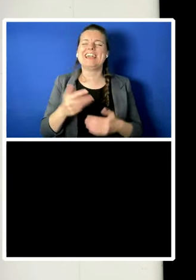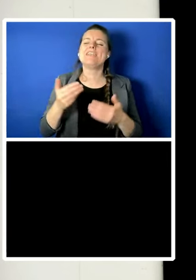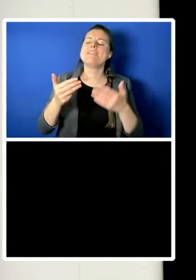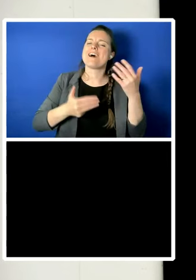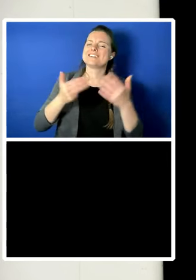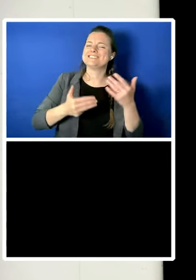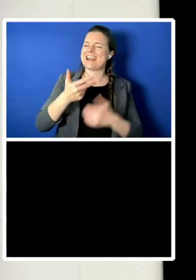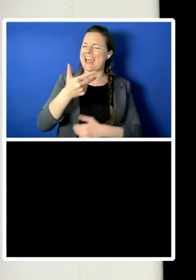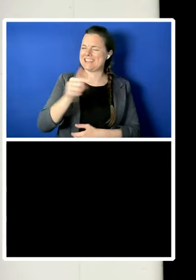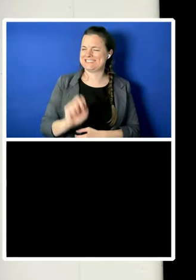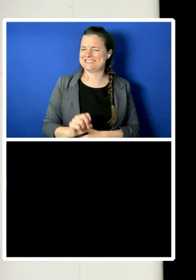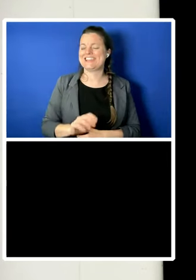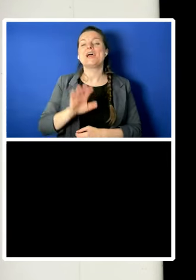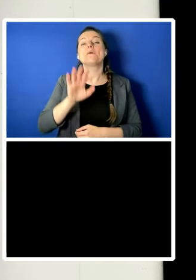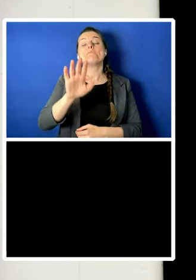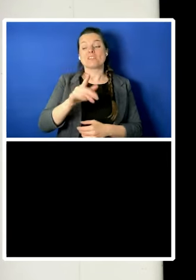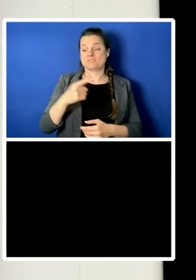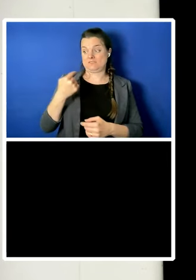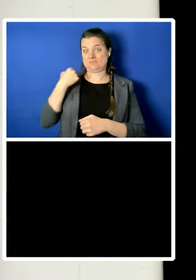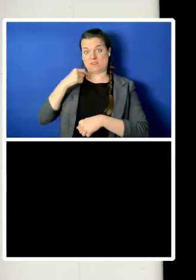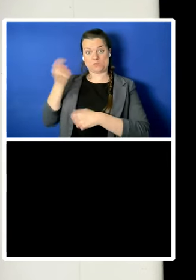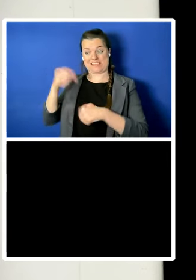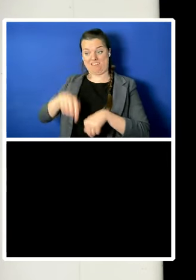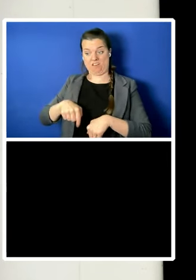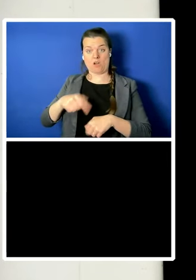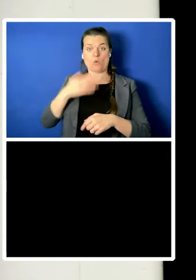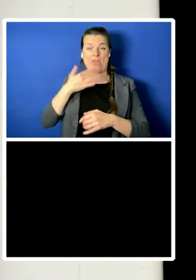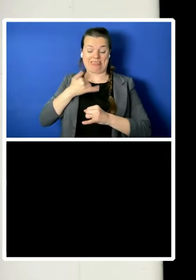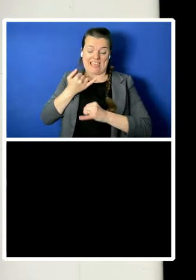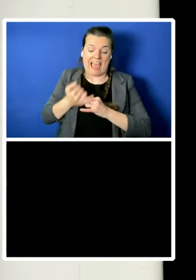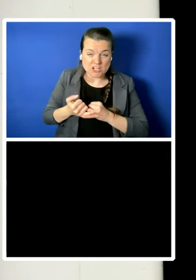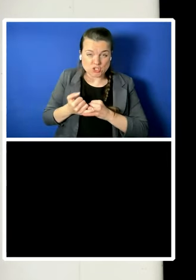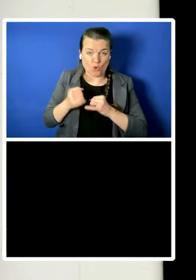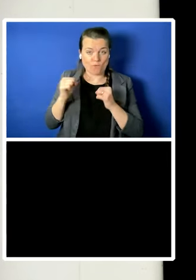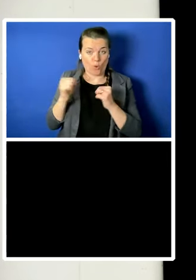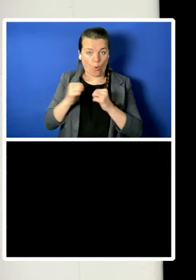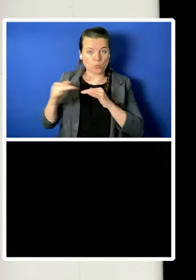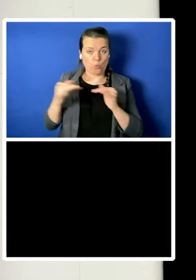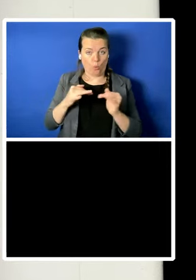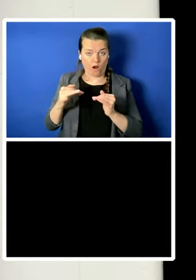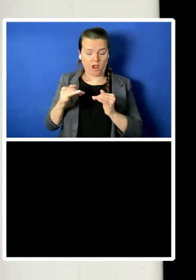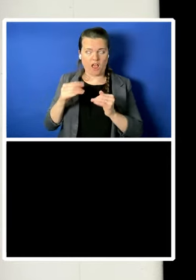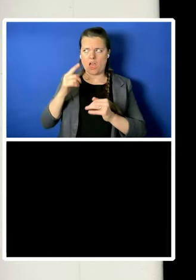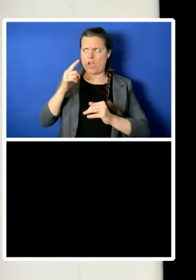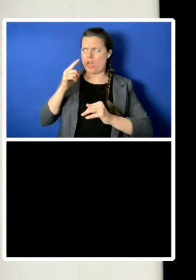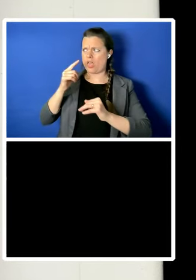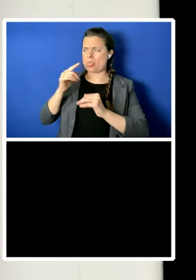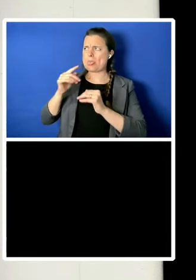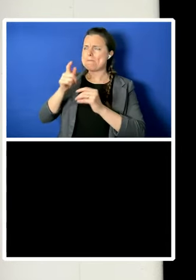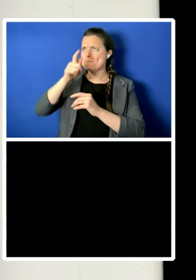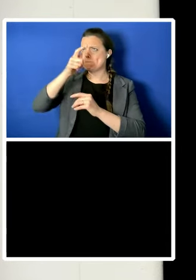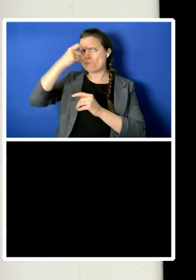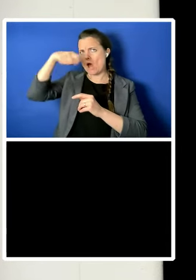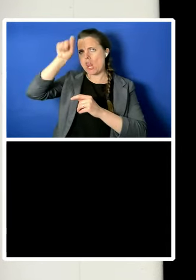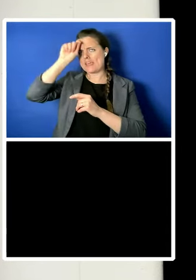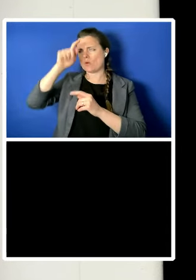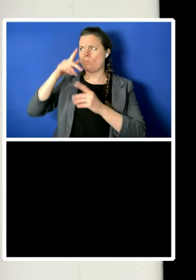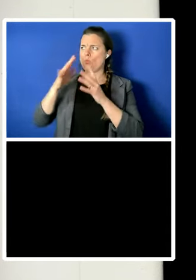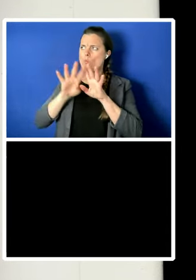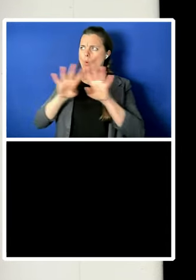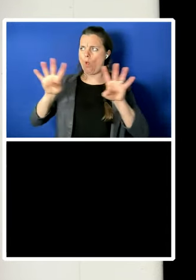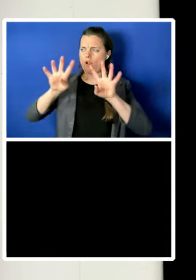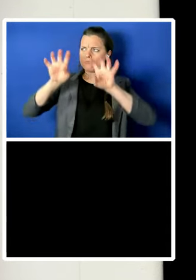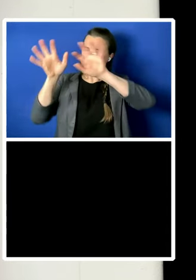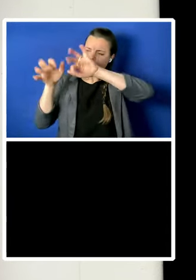of the Cold War. Literally, the Berlin Wall came down, I think, in my first or second, maybe in my second year as an undergraduate.